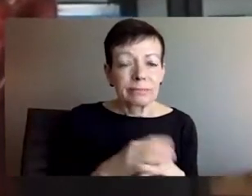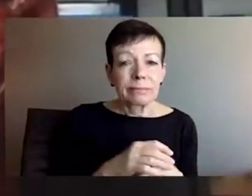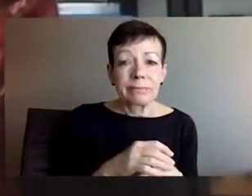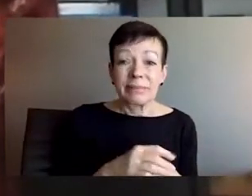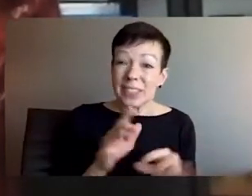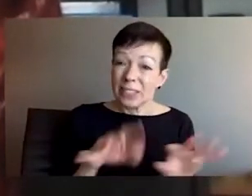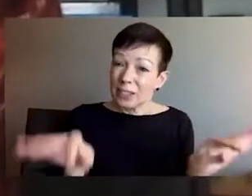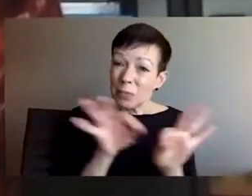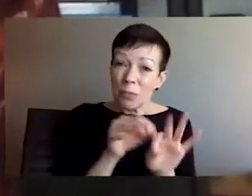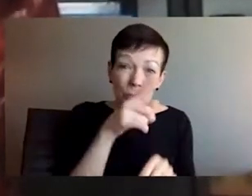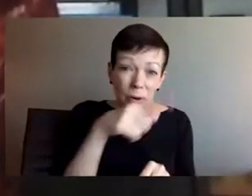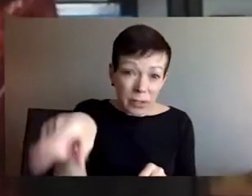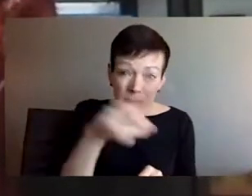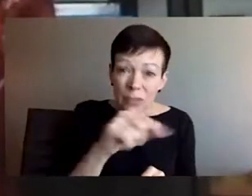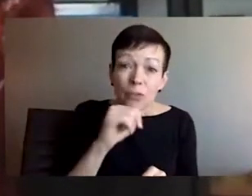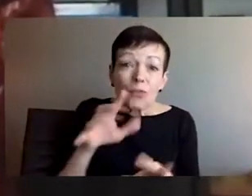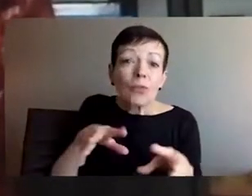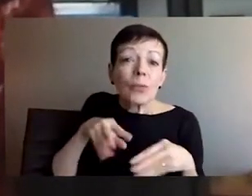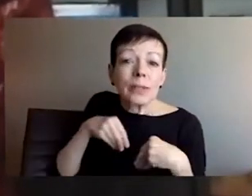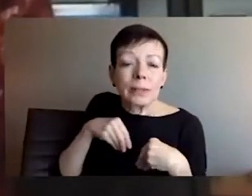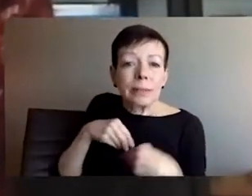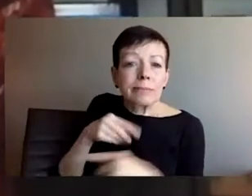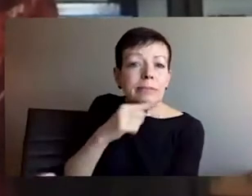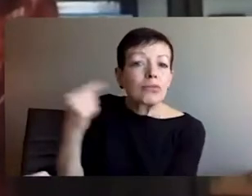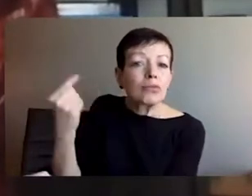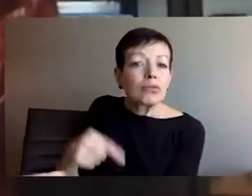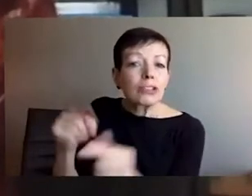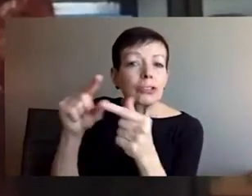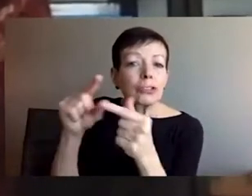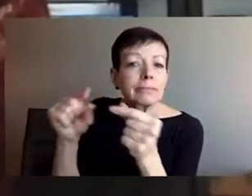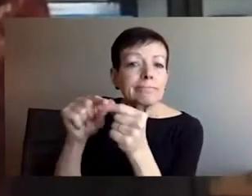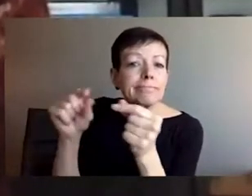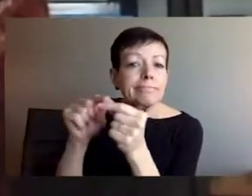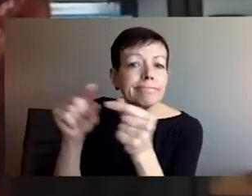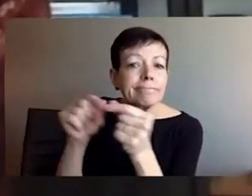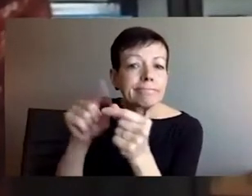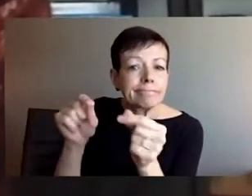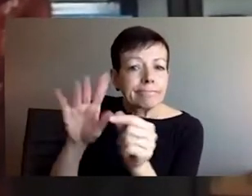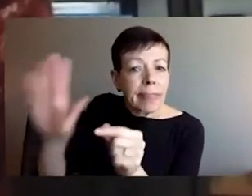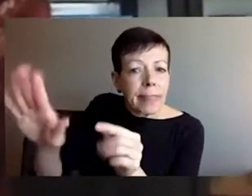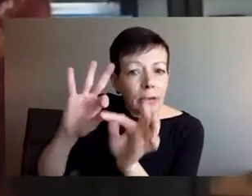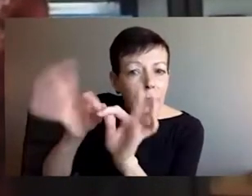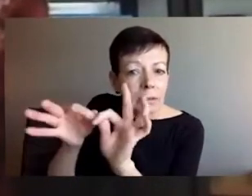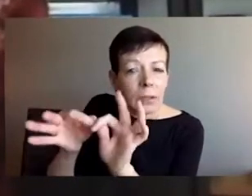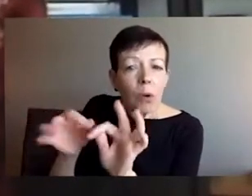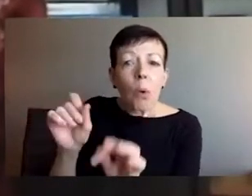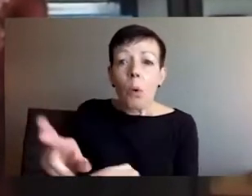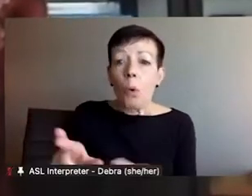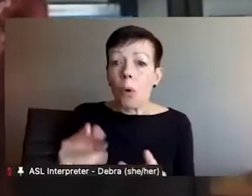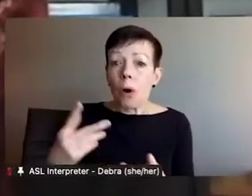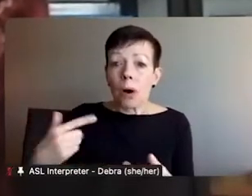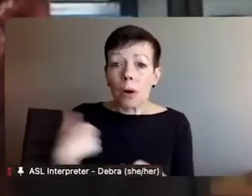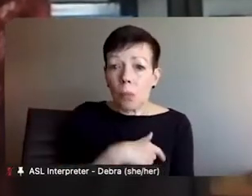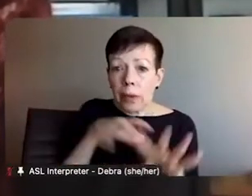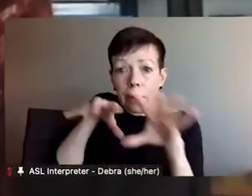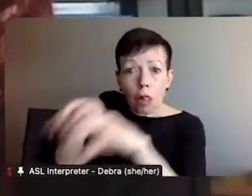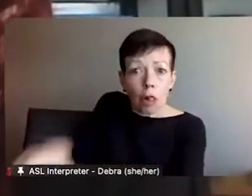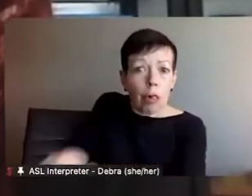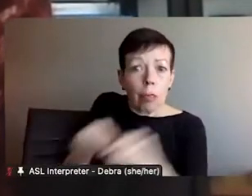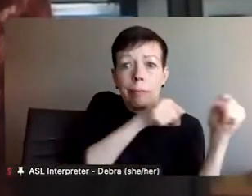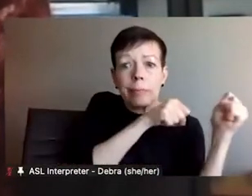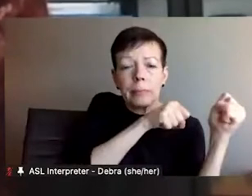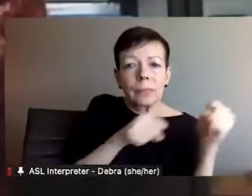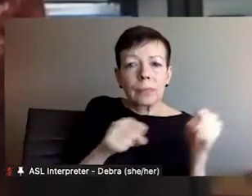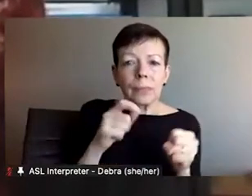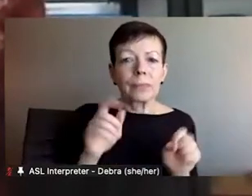This approach attempts to rob Ukrainians of the agency that they, more than any other nation, have so clearly demonstrated.